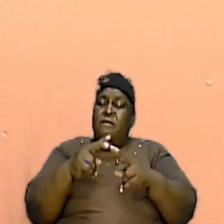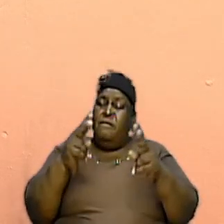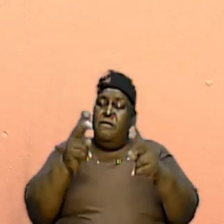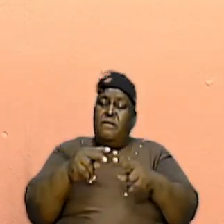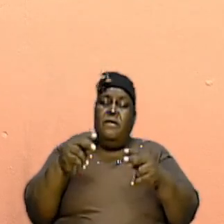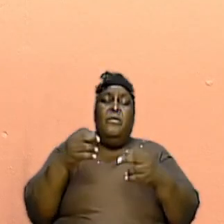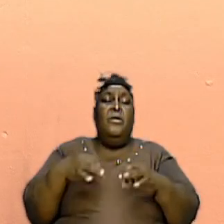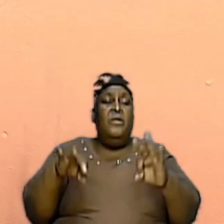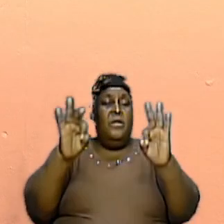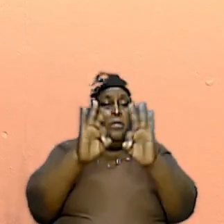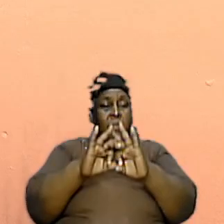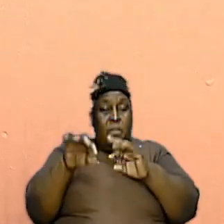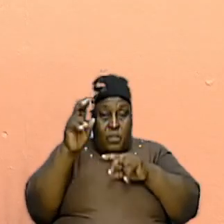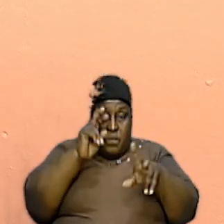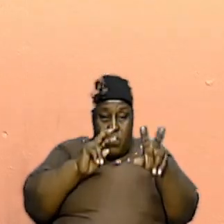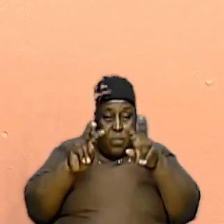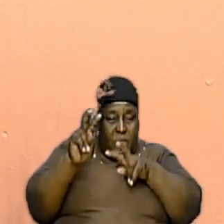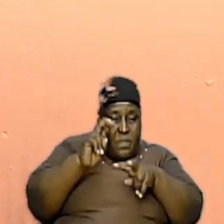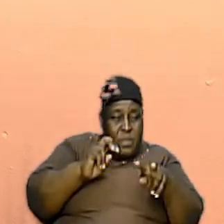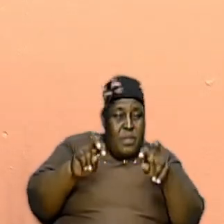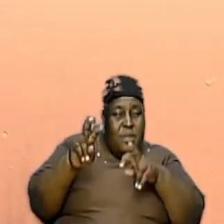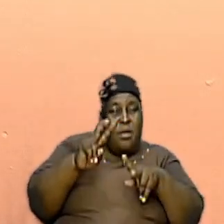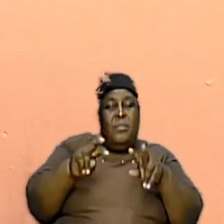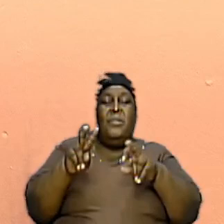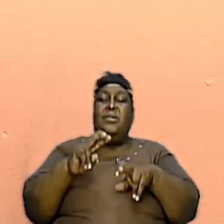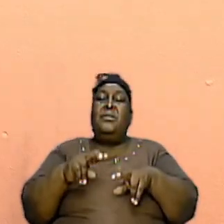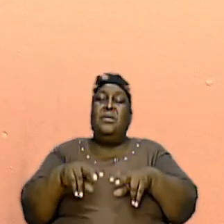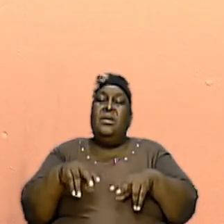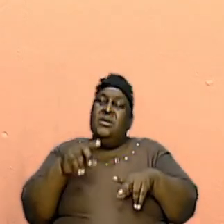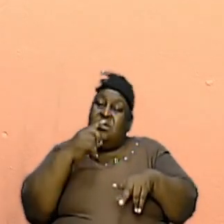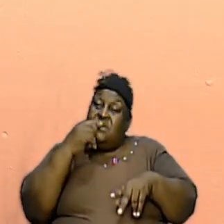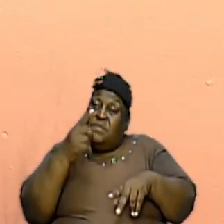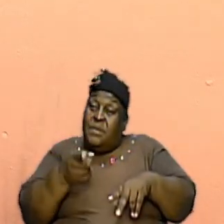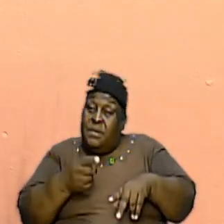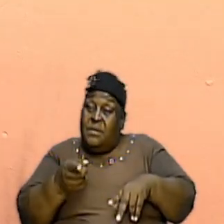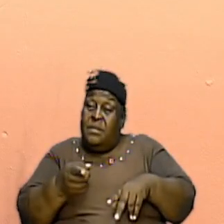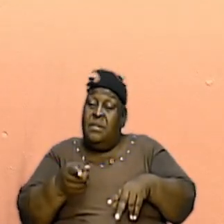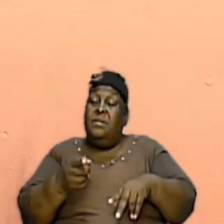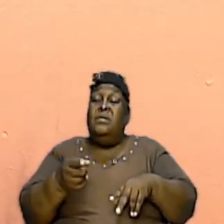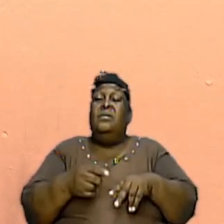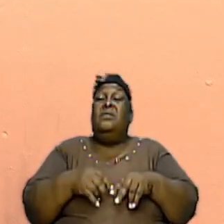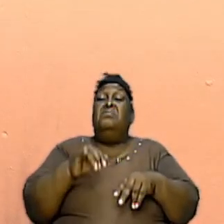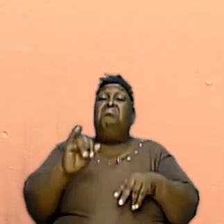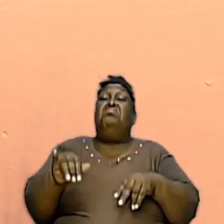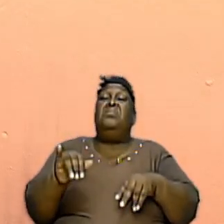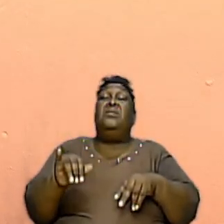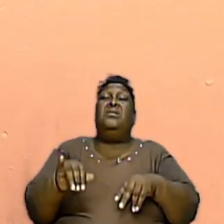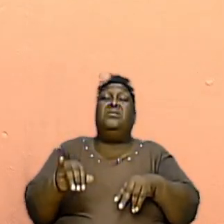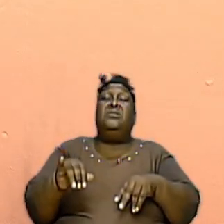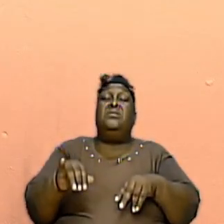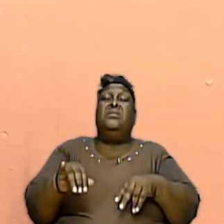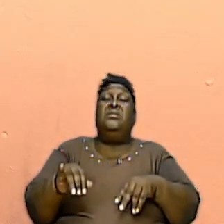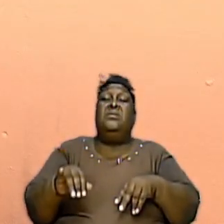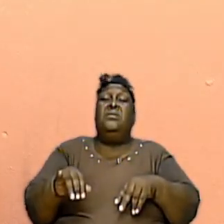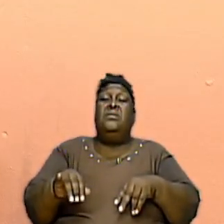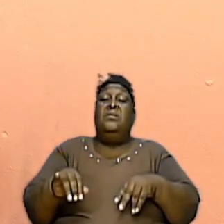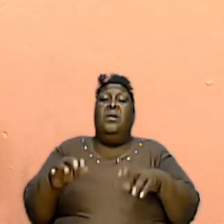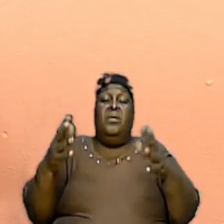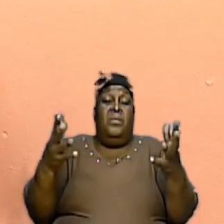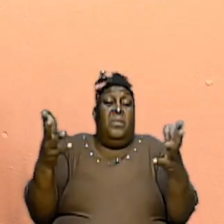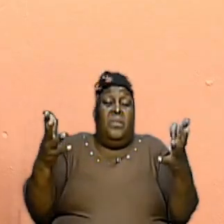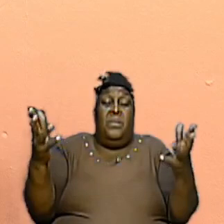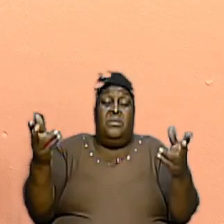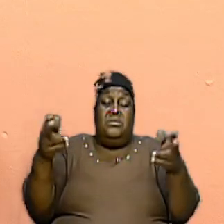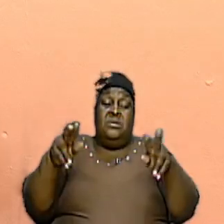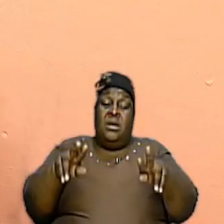observation, and then comment, And that was that what was